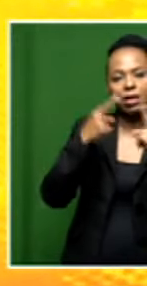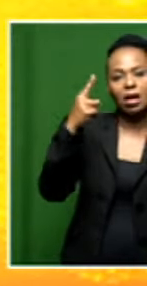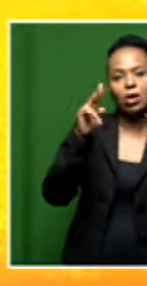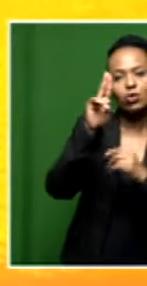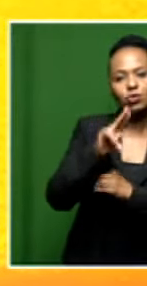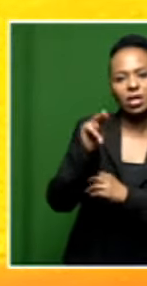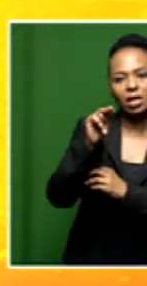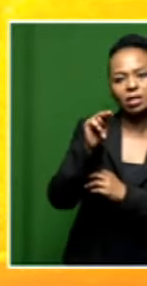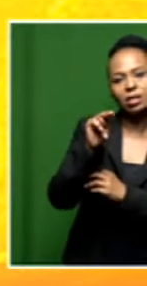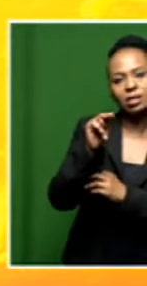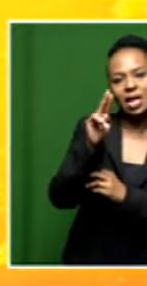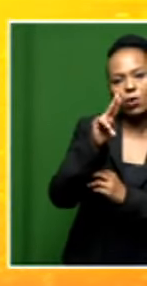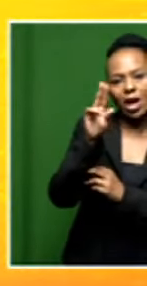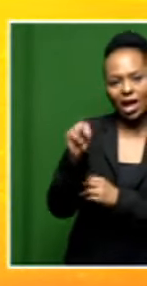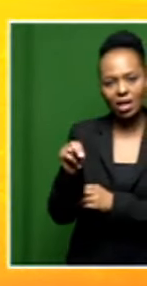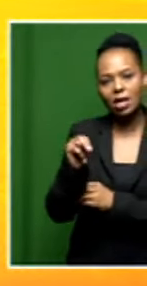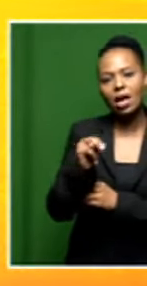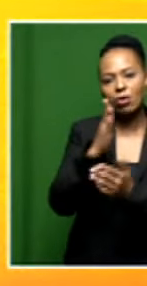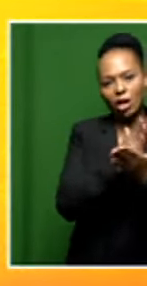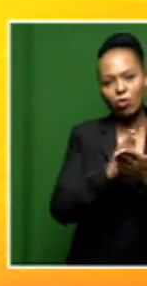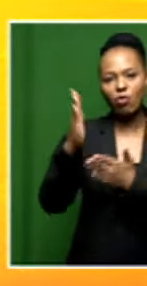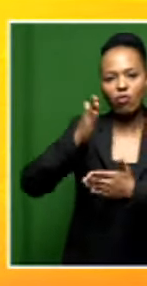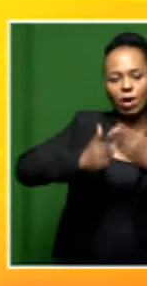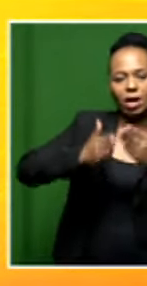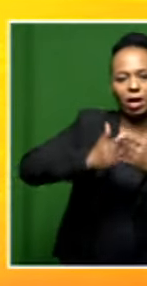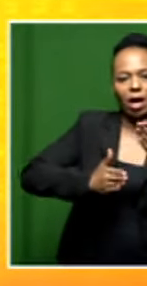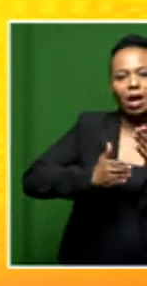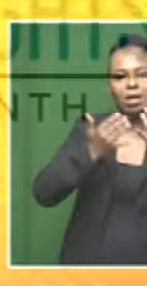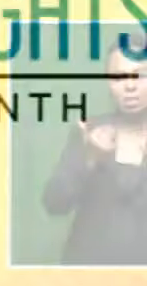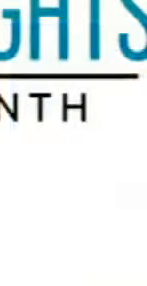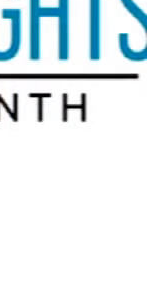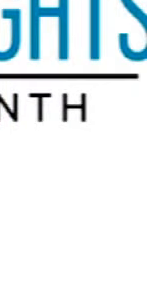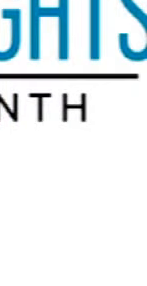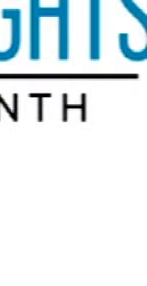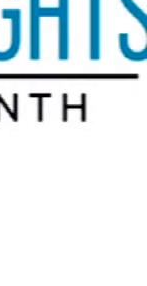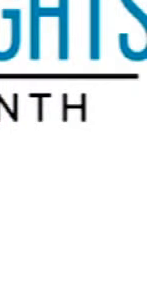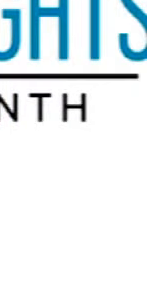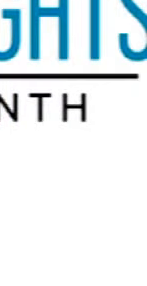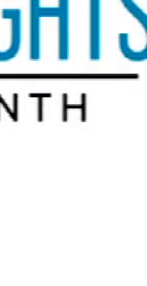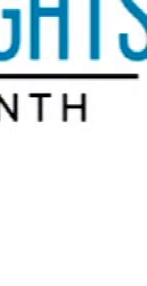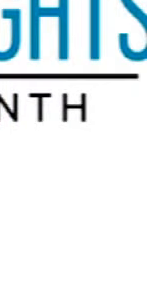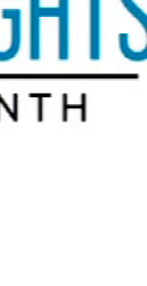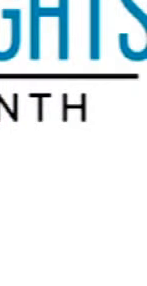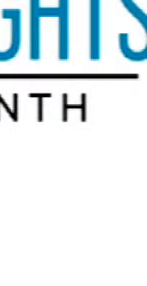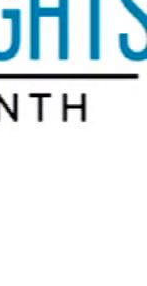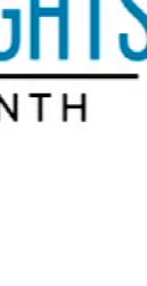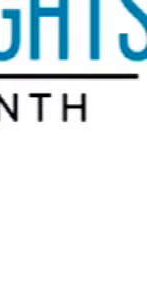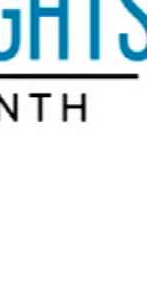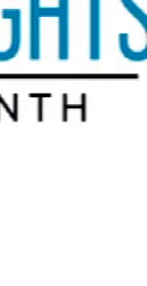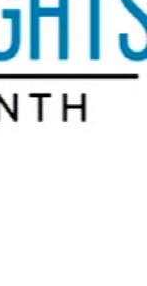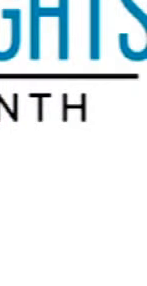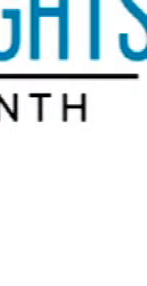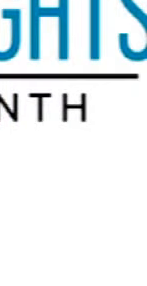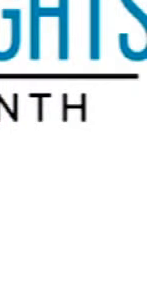year is Removing Barriers to Create an Inclusive and Accessible Society for All. The month offers an opportunity for every single